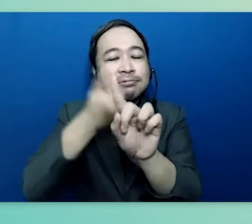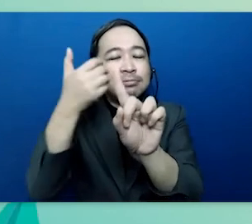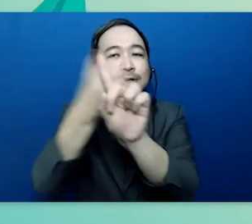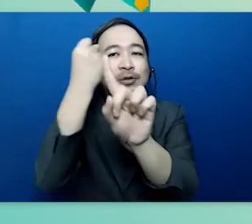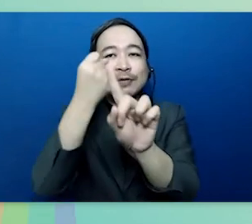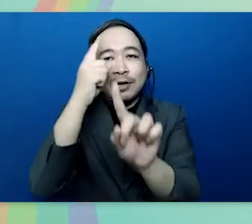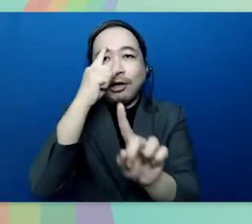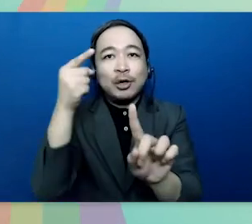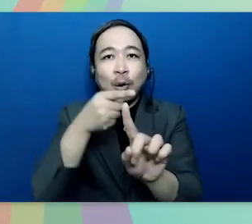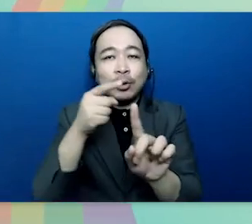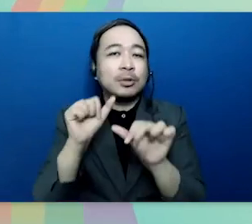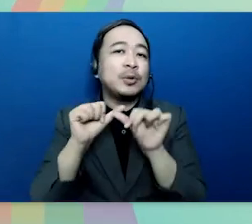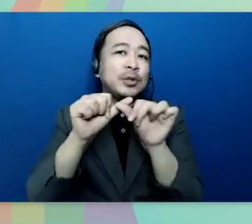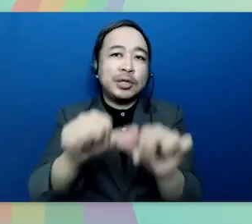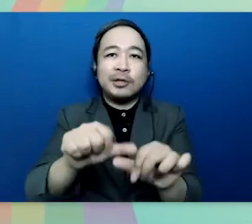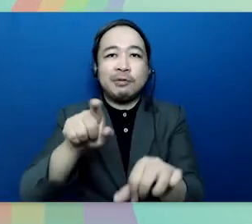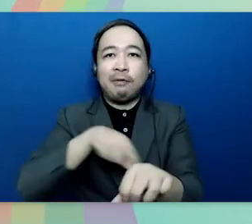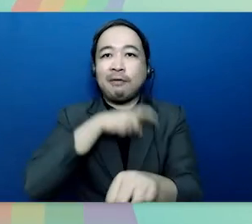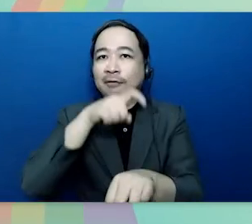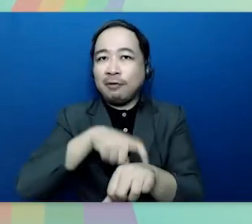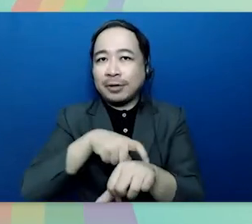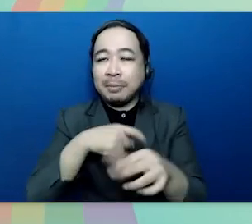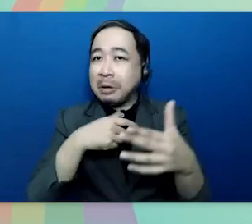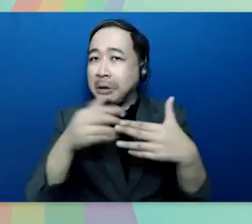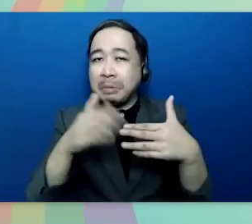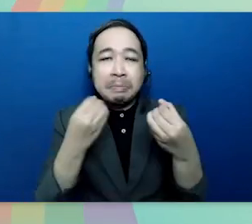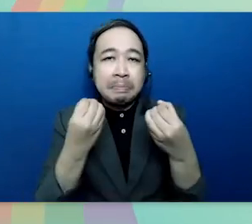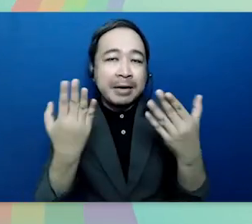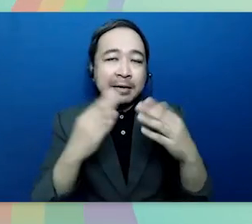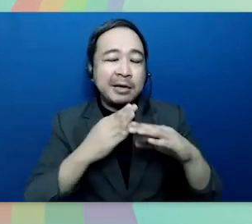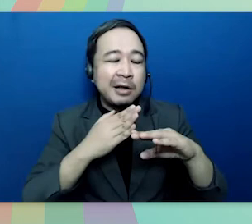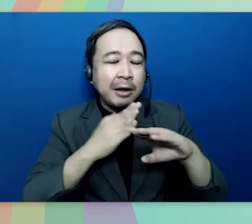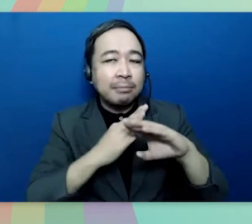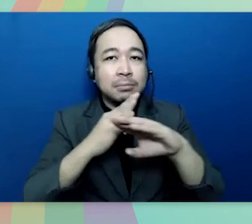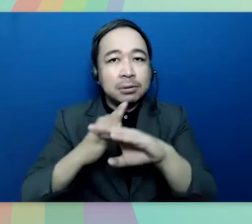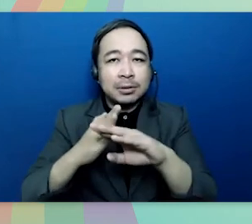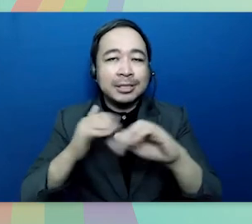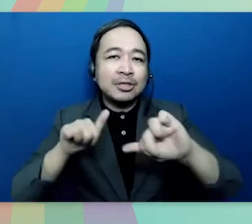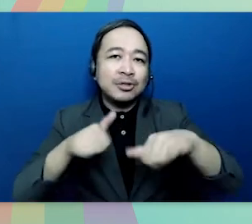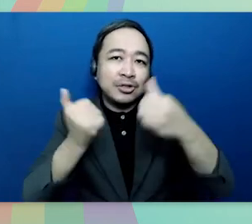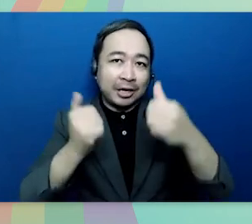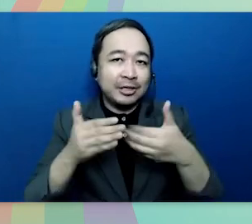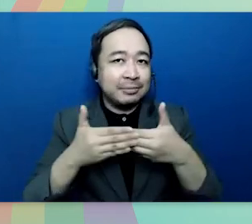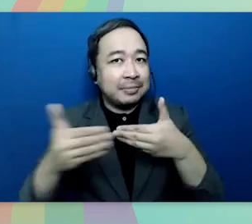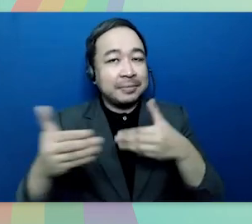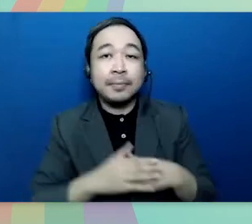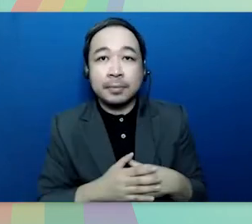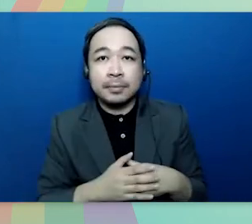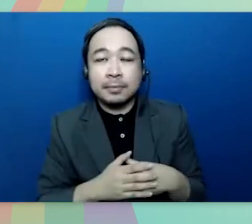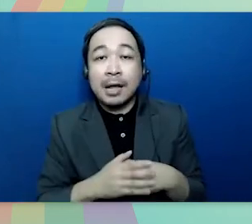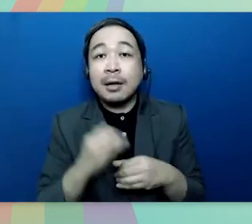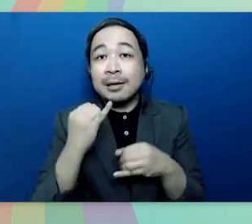we can easily work towards the goals that last for a long time despite the